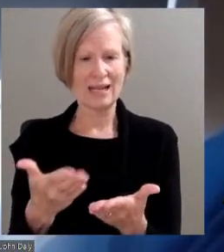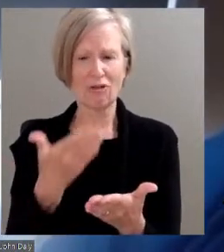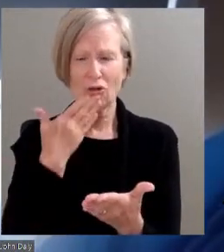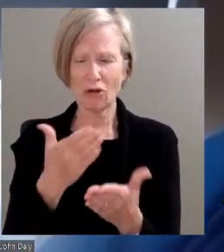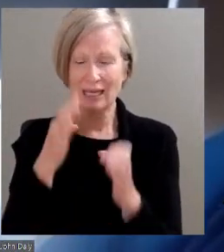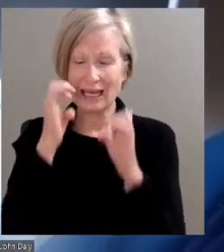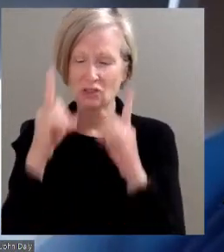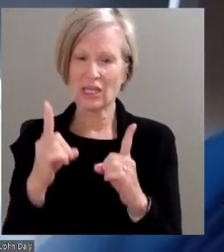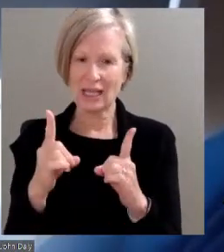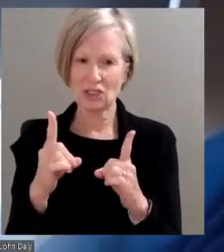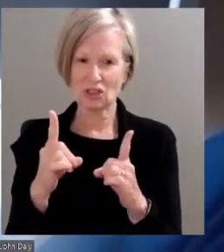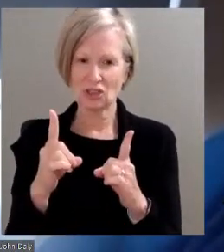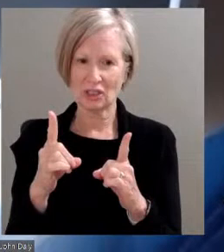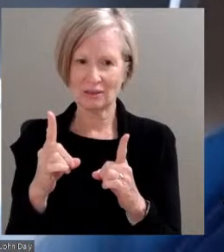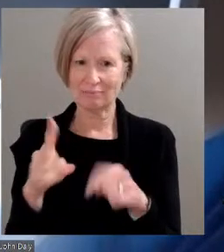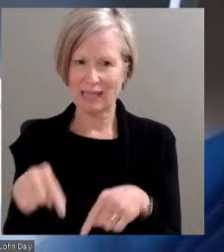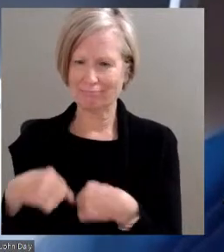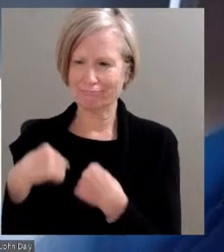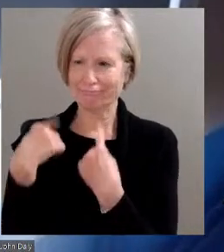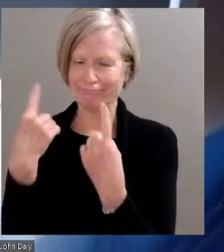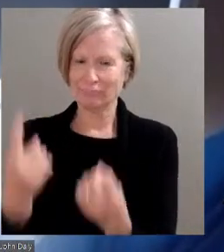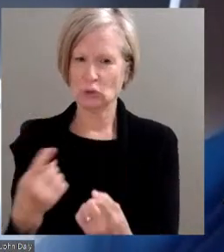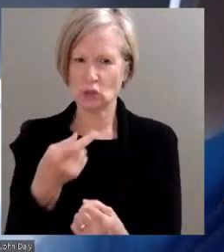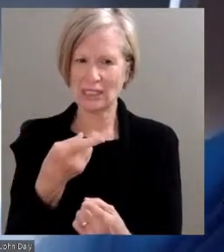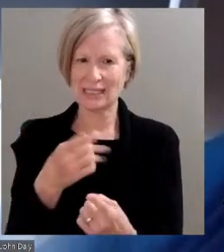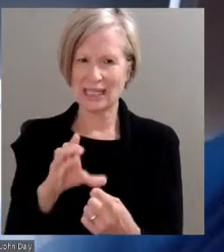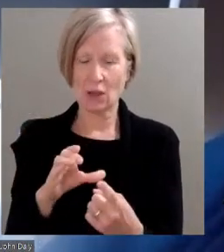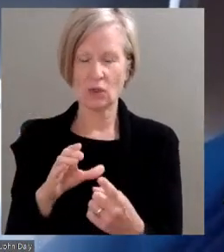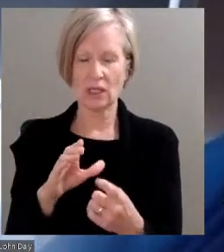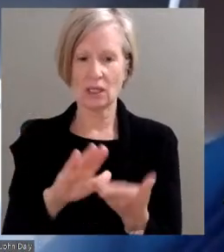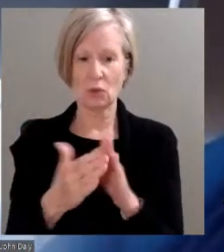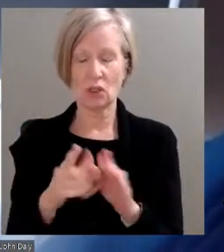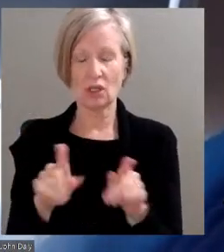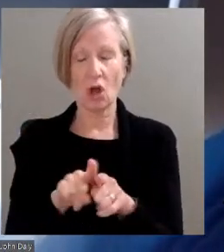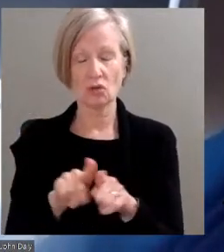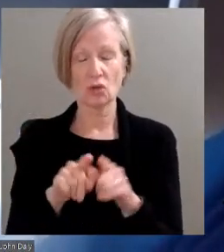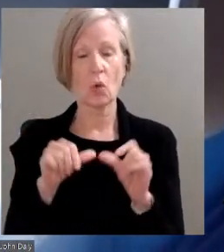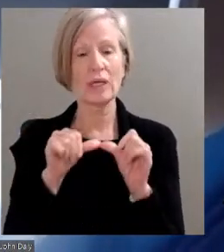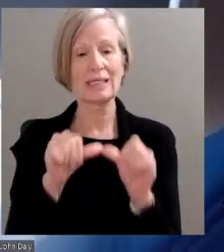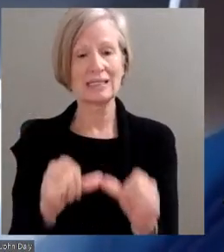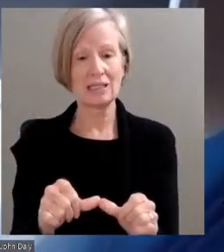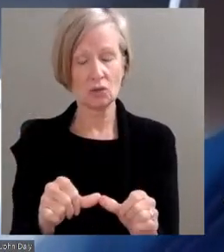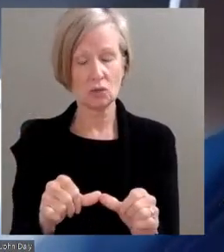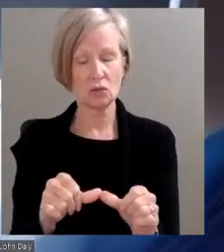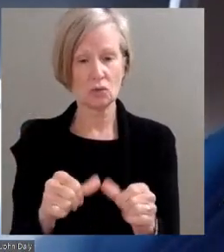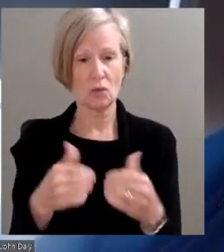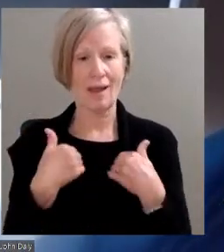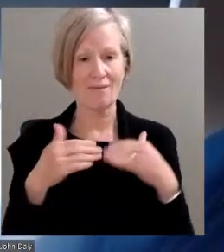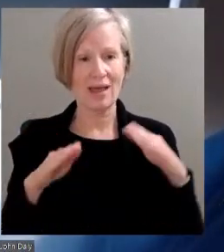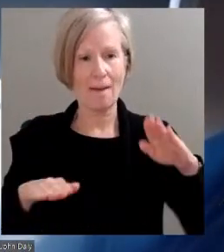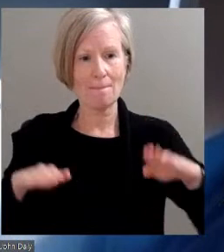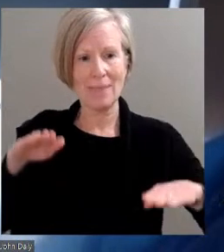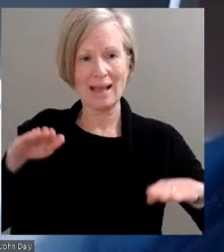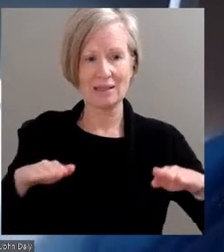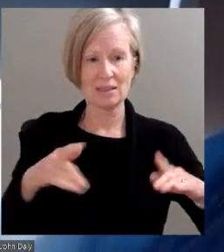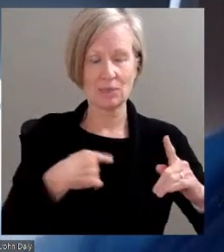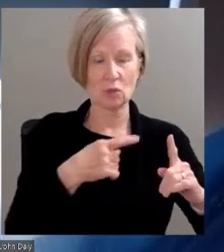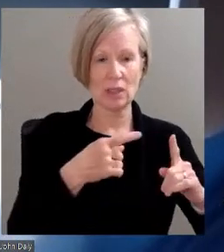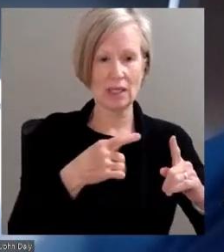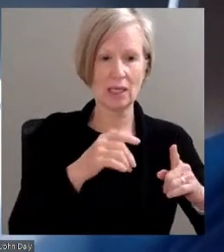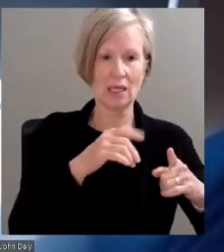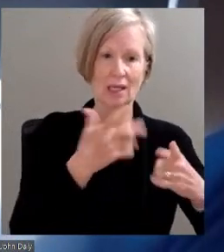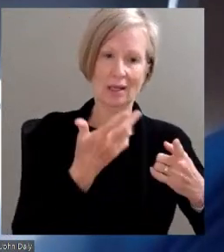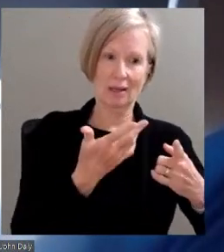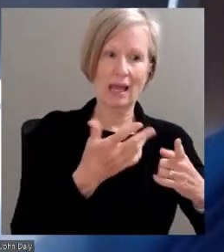to the Genesee County community, and also continue to have that balance between practical application and theory.